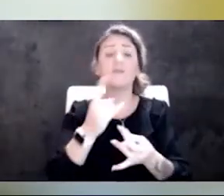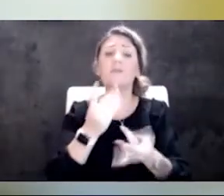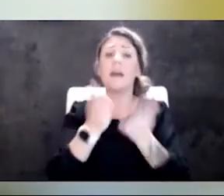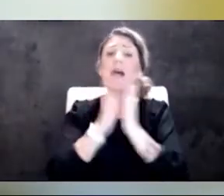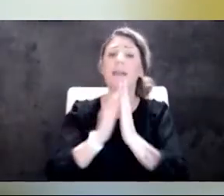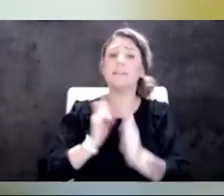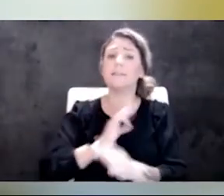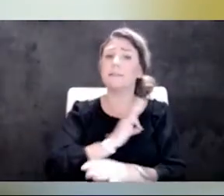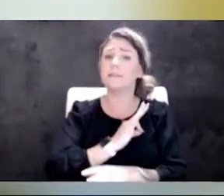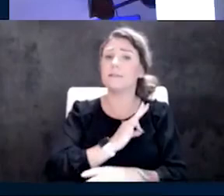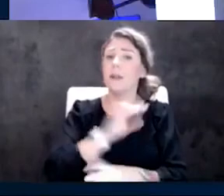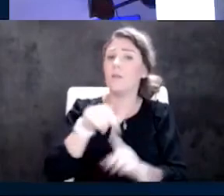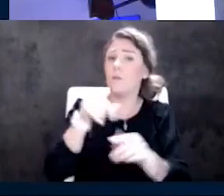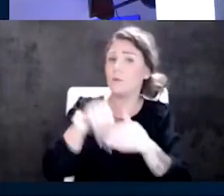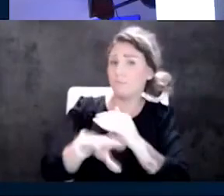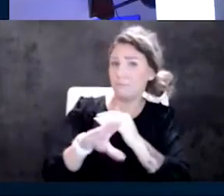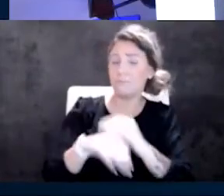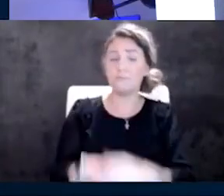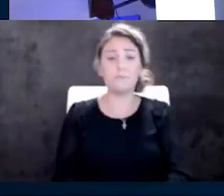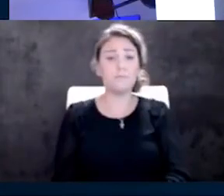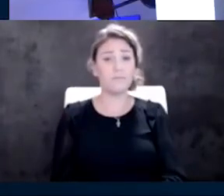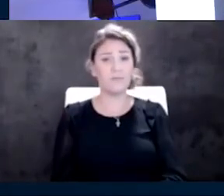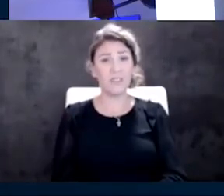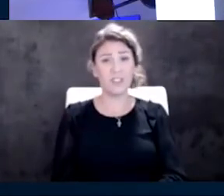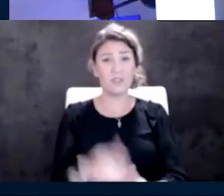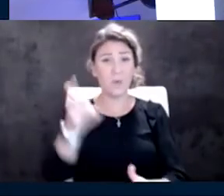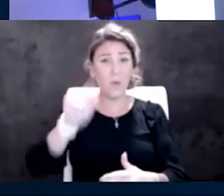when you come in. So really you're too low for O.